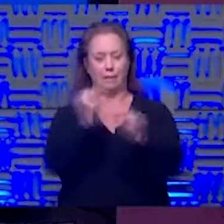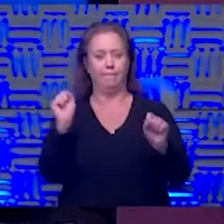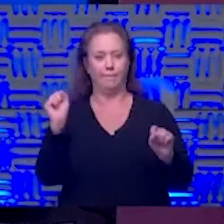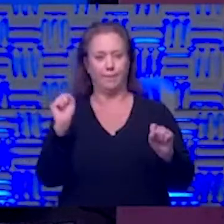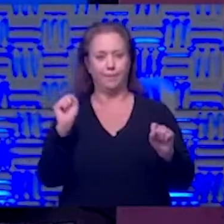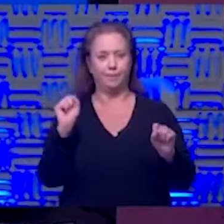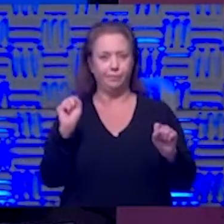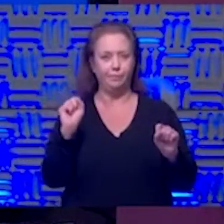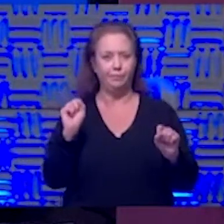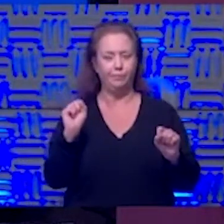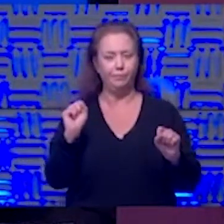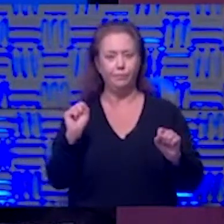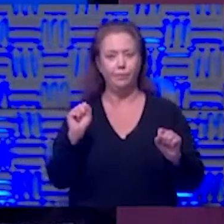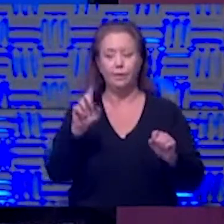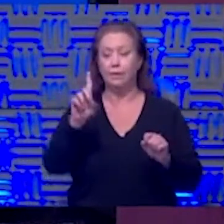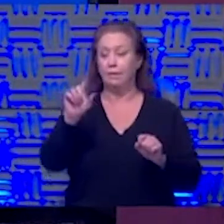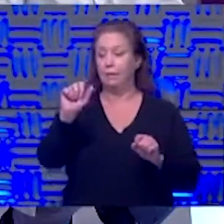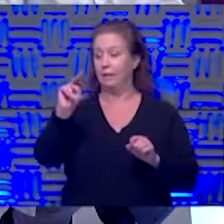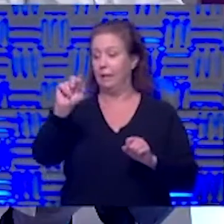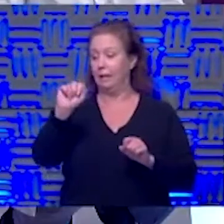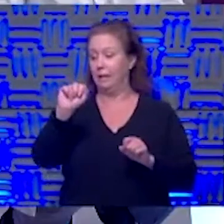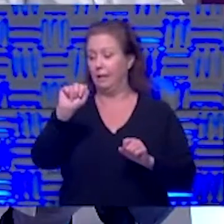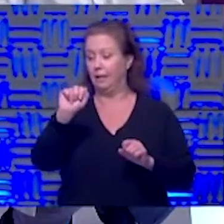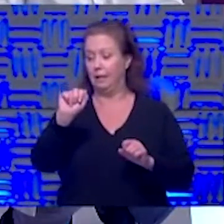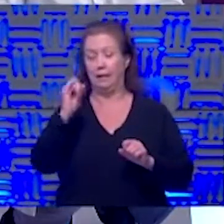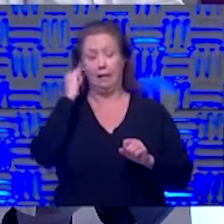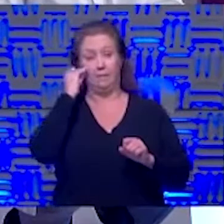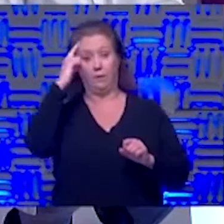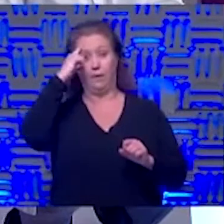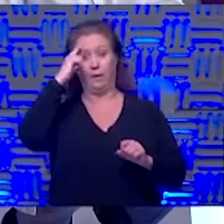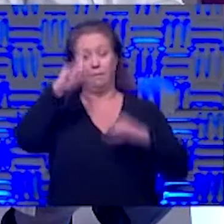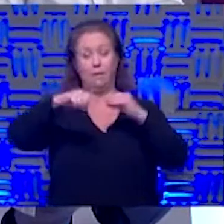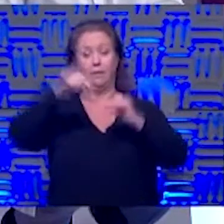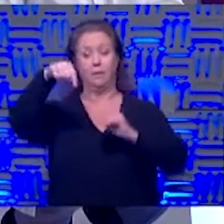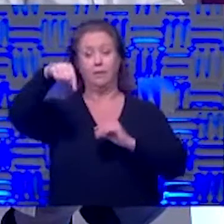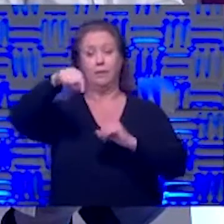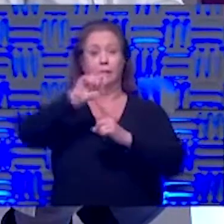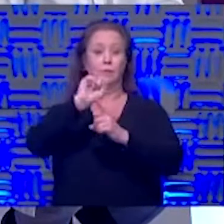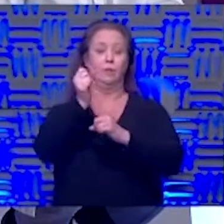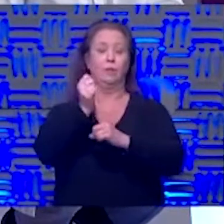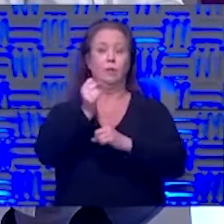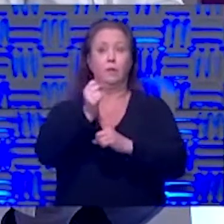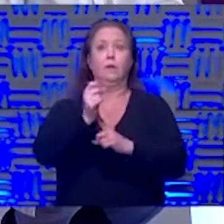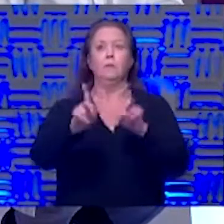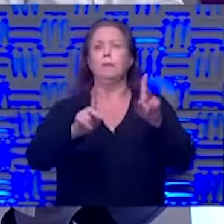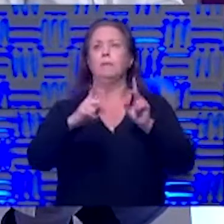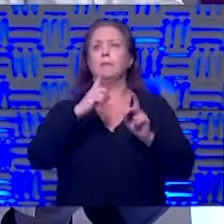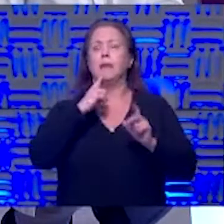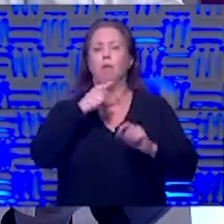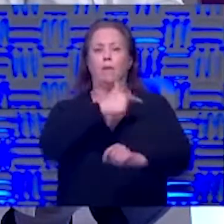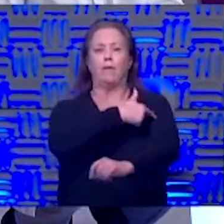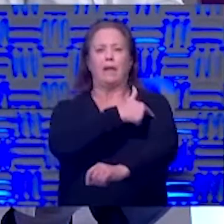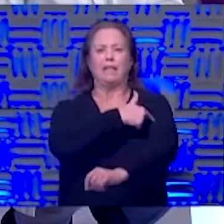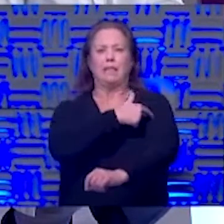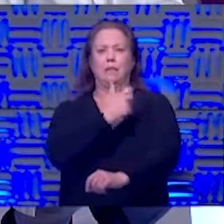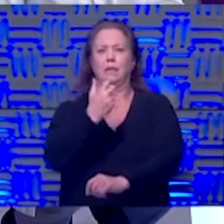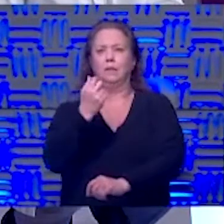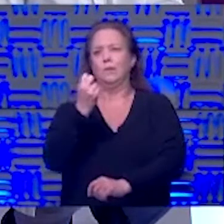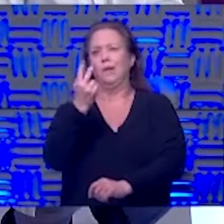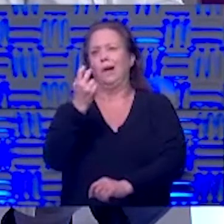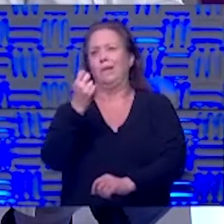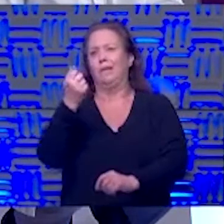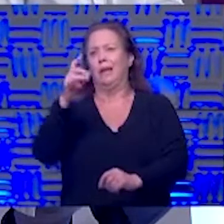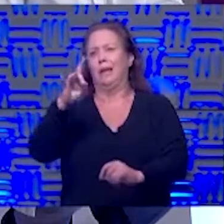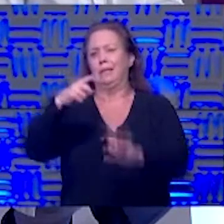you know dana if you really think about this people have been saying we're going to have a vaccine for in 12 to 18